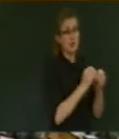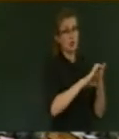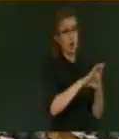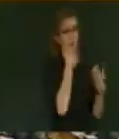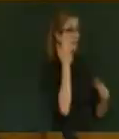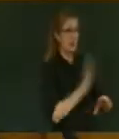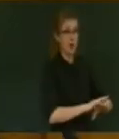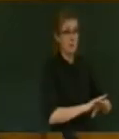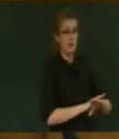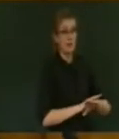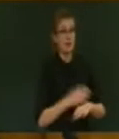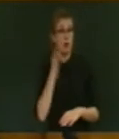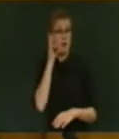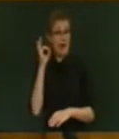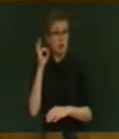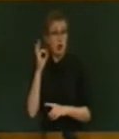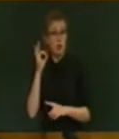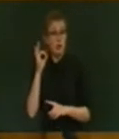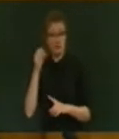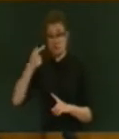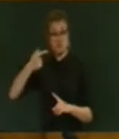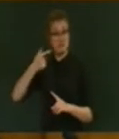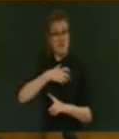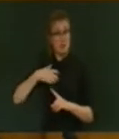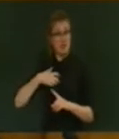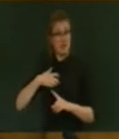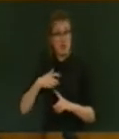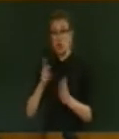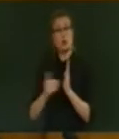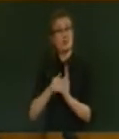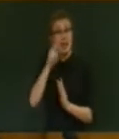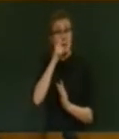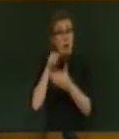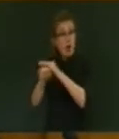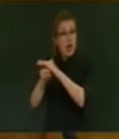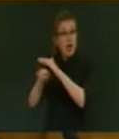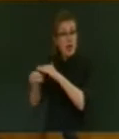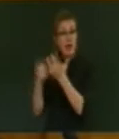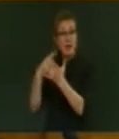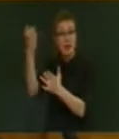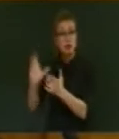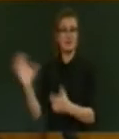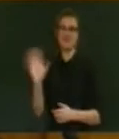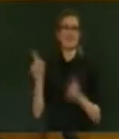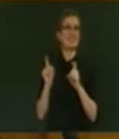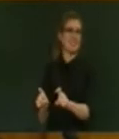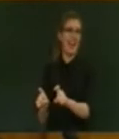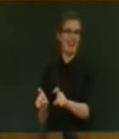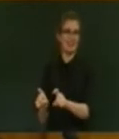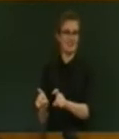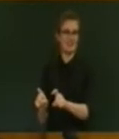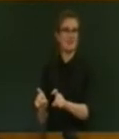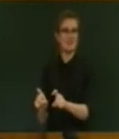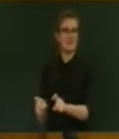New Zealanders stay in our country. They don't leave. They stay in our country. Mr Speaker, when